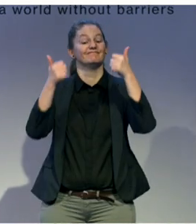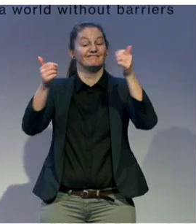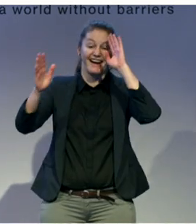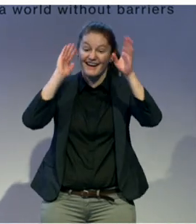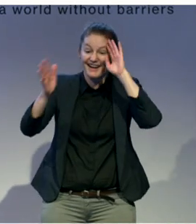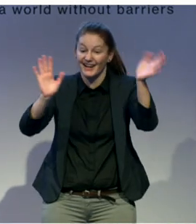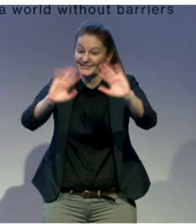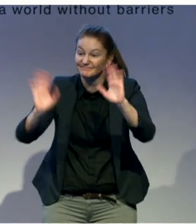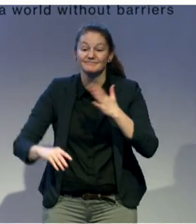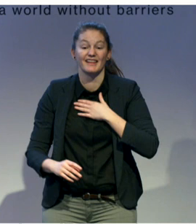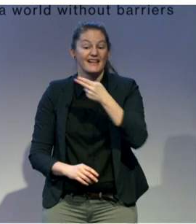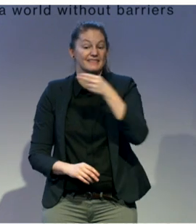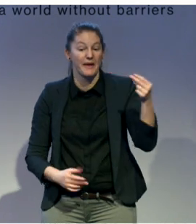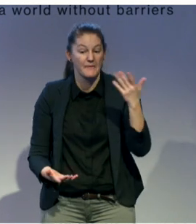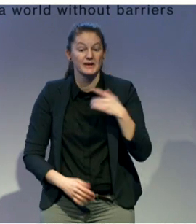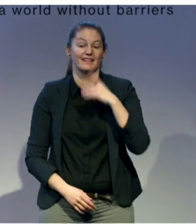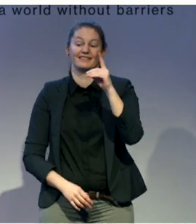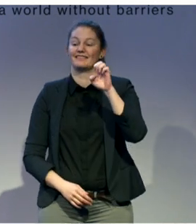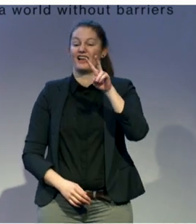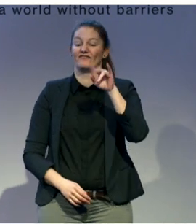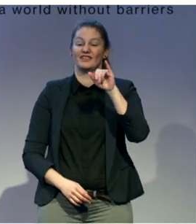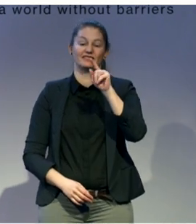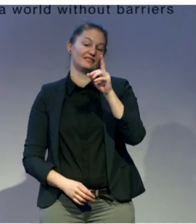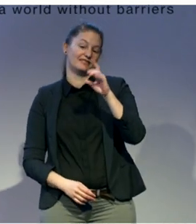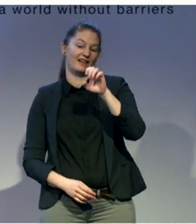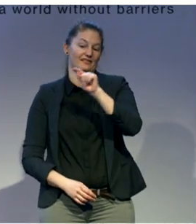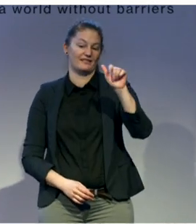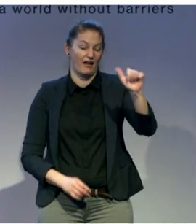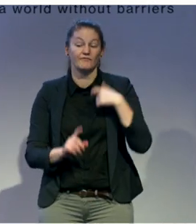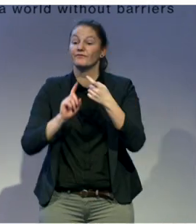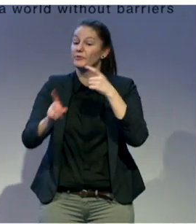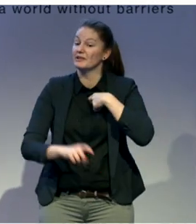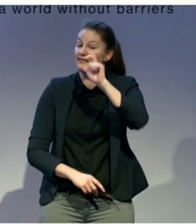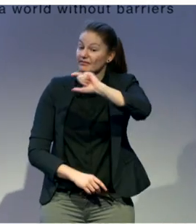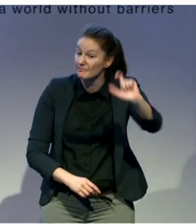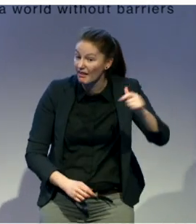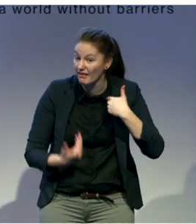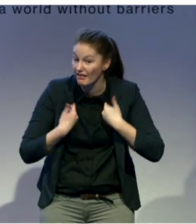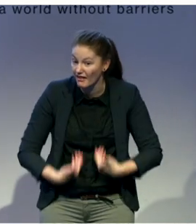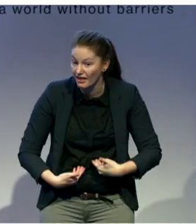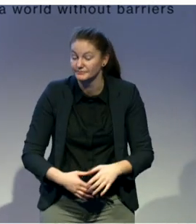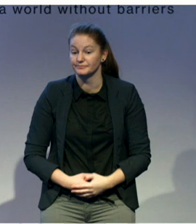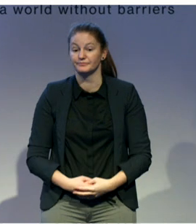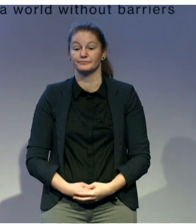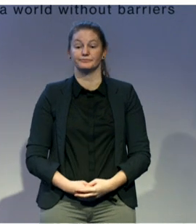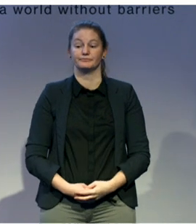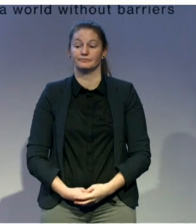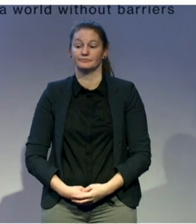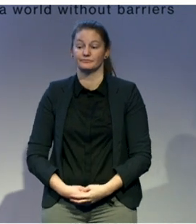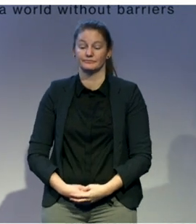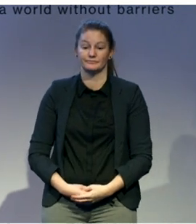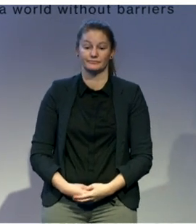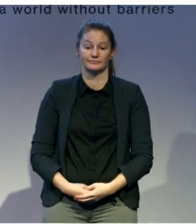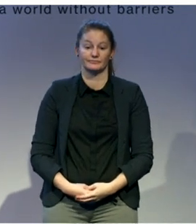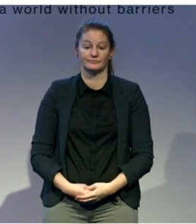Empowerment and Communication Center, Nepal, in short from DEC Nepal Bank. DEC